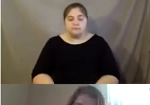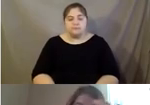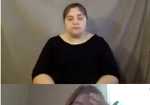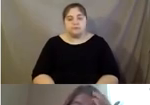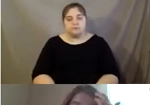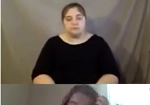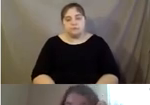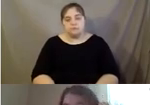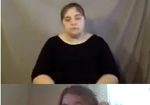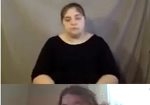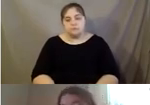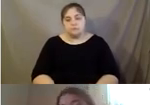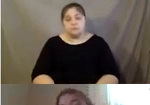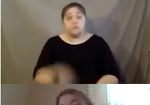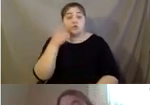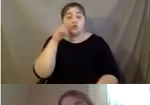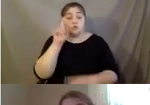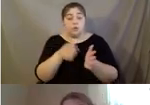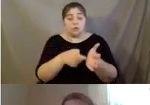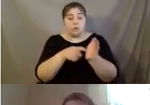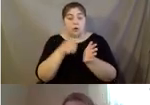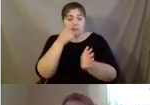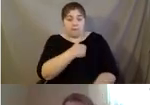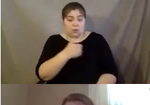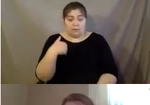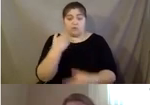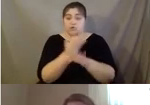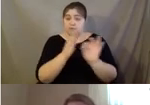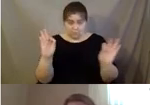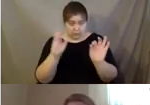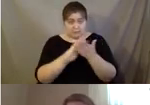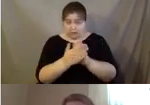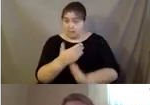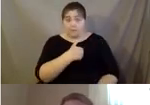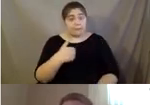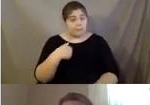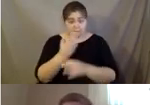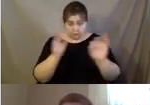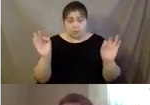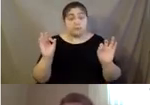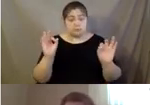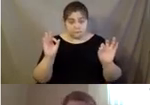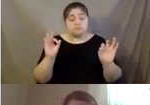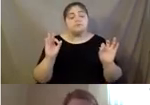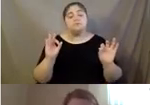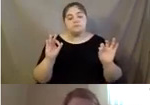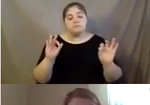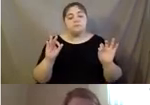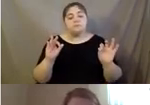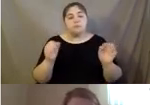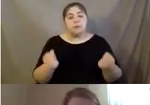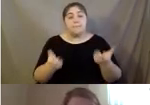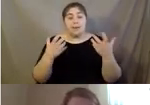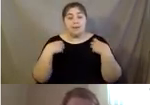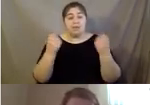the requirements for membership, it's free to be a member. Um, there are many of the